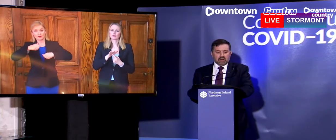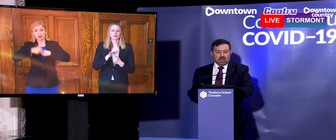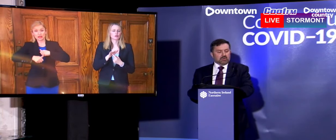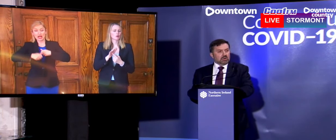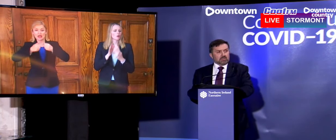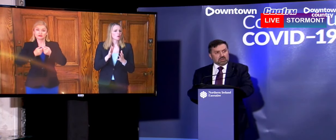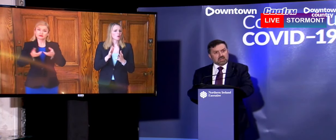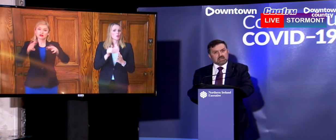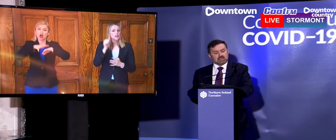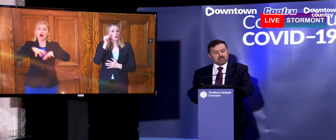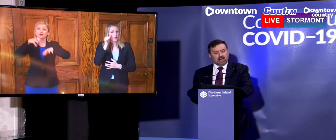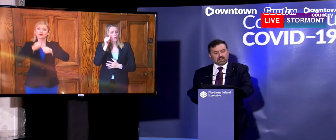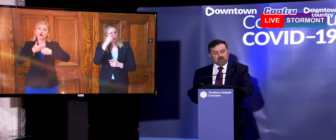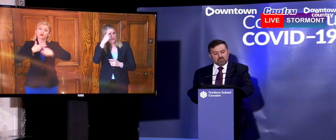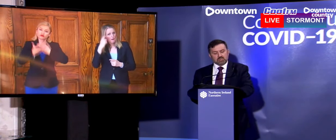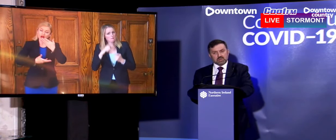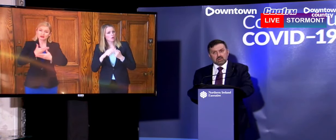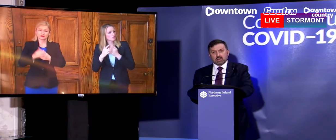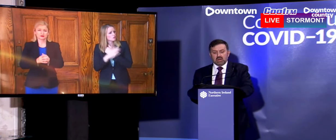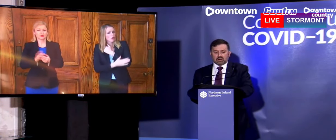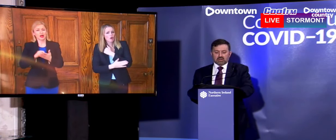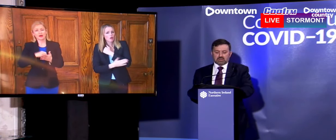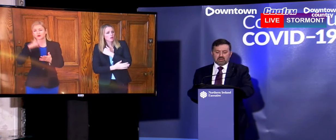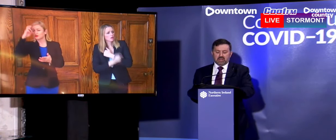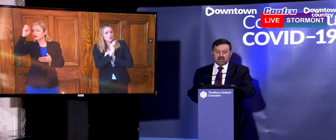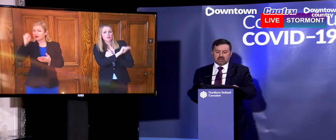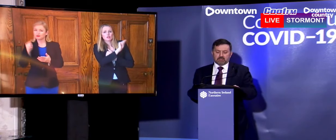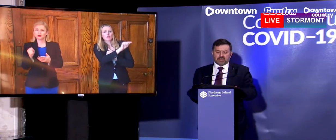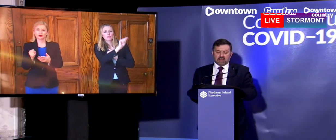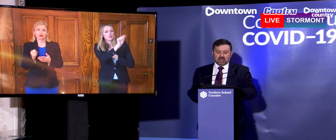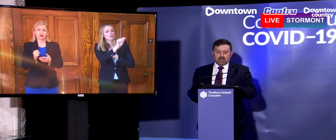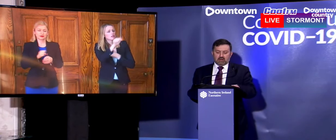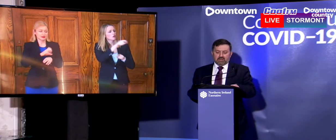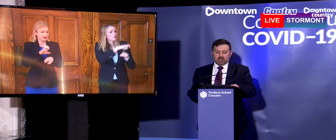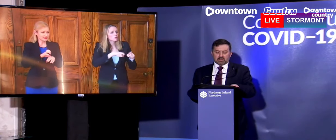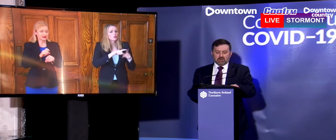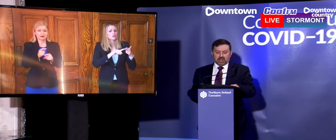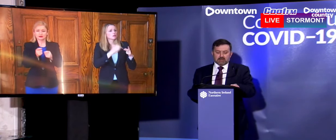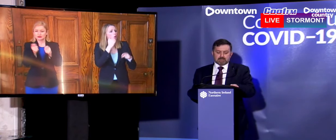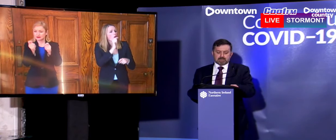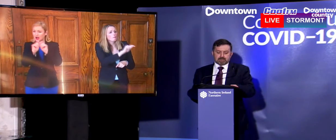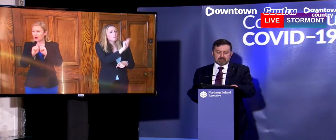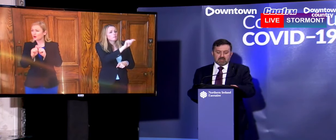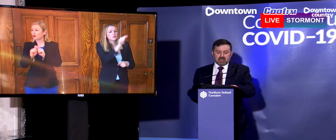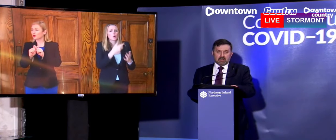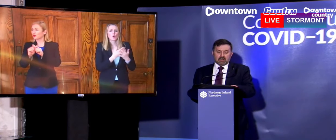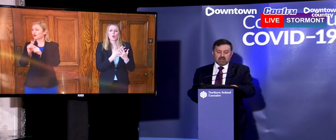and rural communities and in homes across Northern Ireland, that our families mourning.